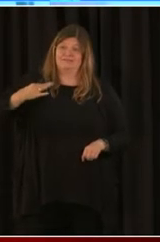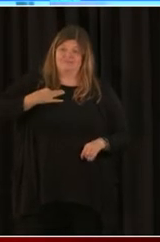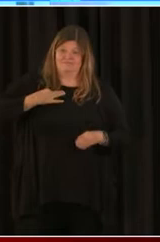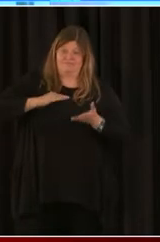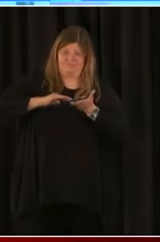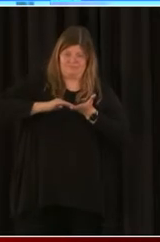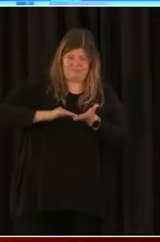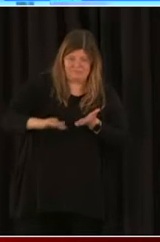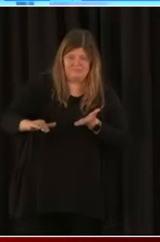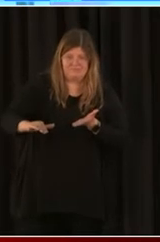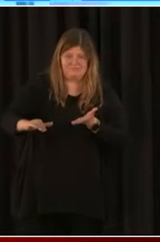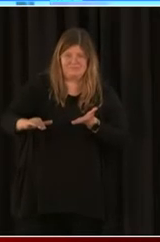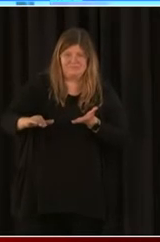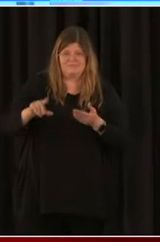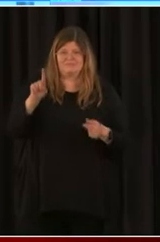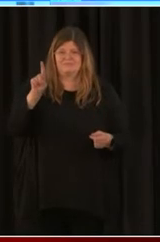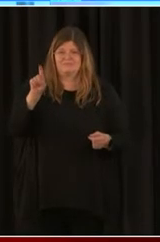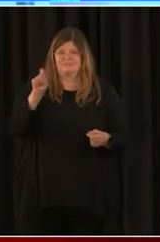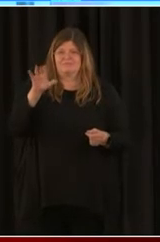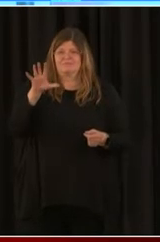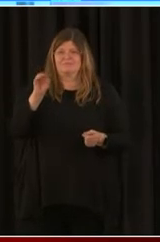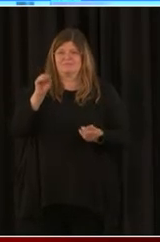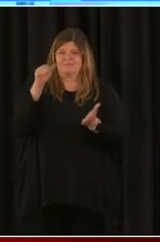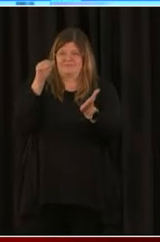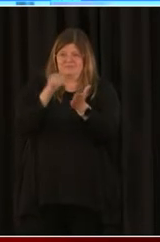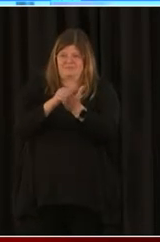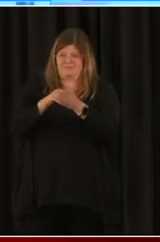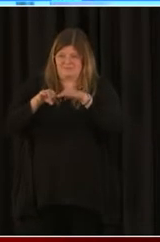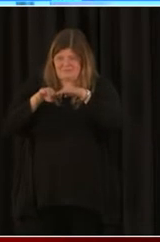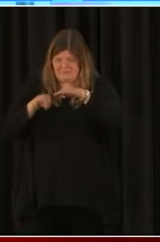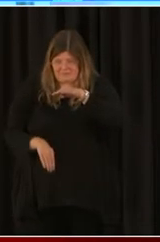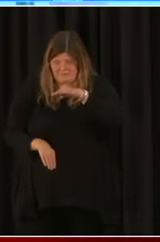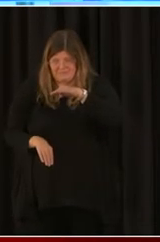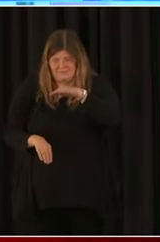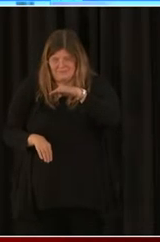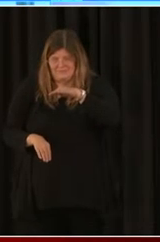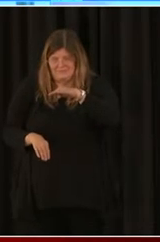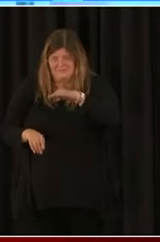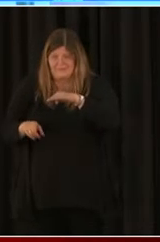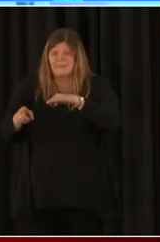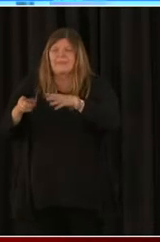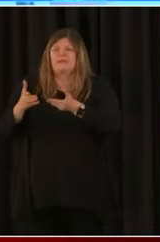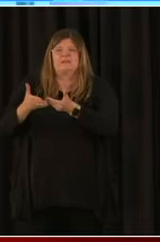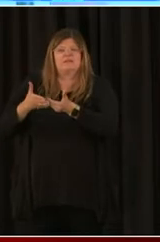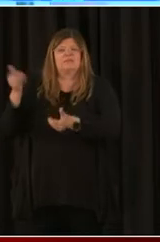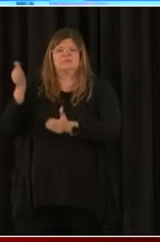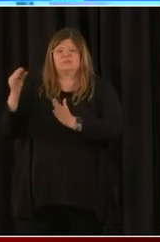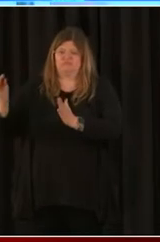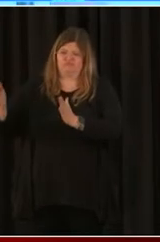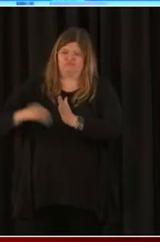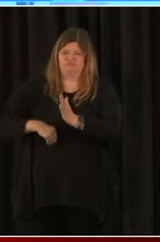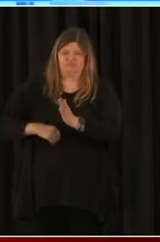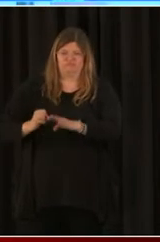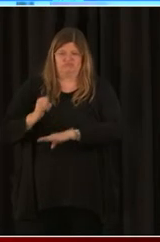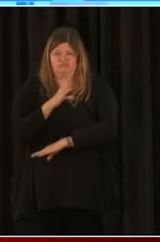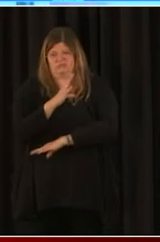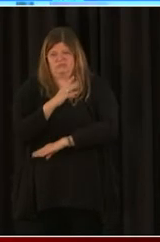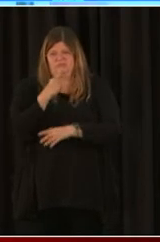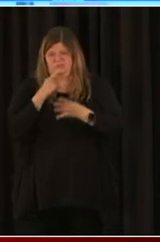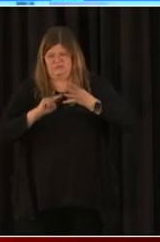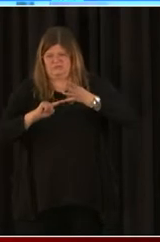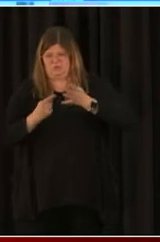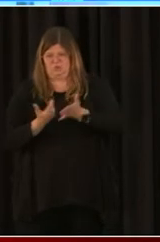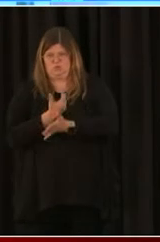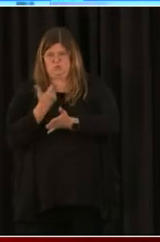$150,000 and below. So if you're thinking about applying for forgiveness right now, I would